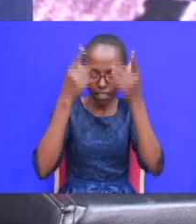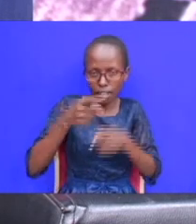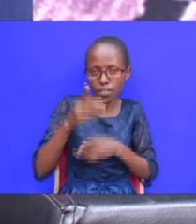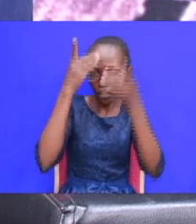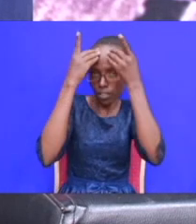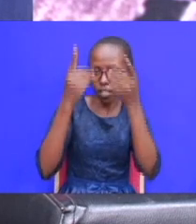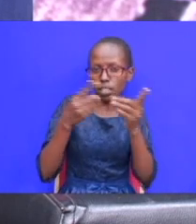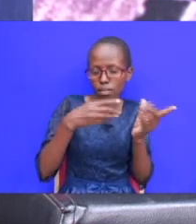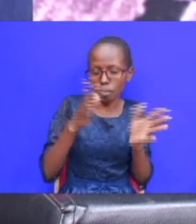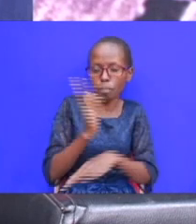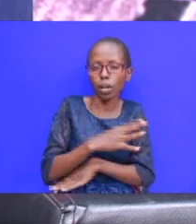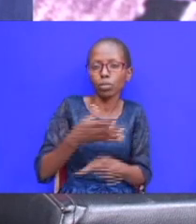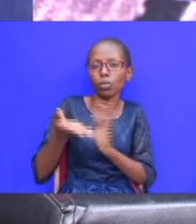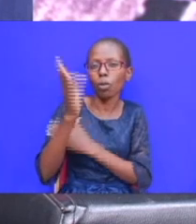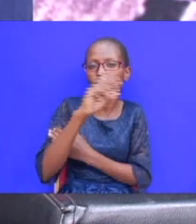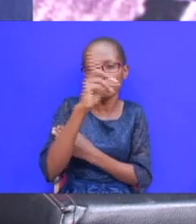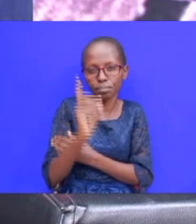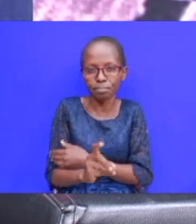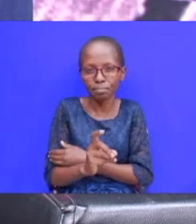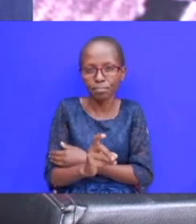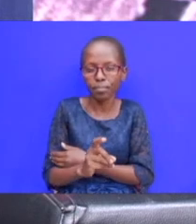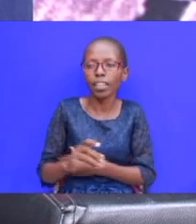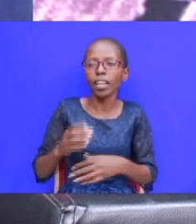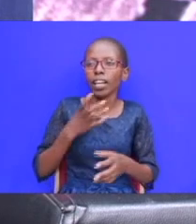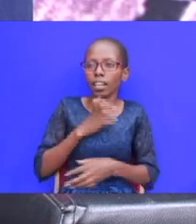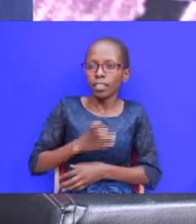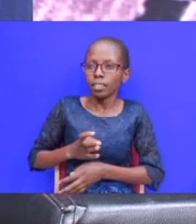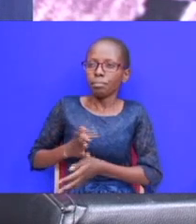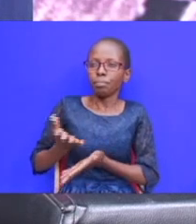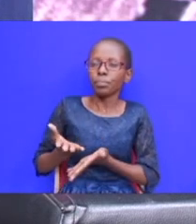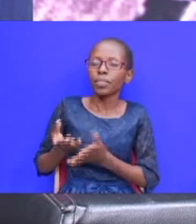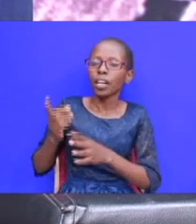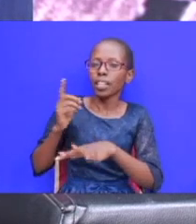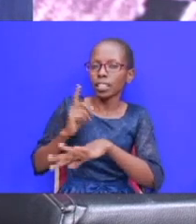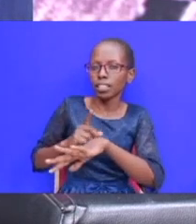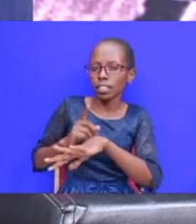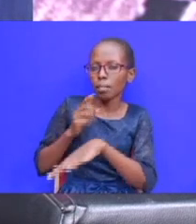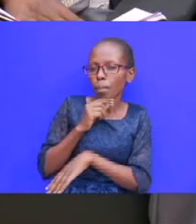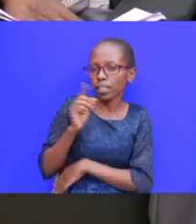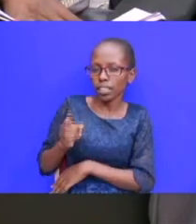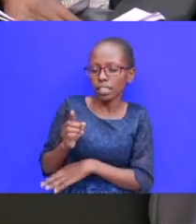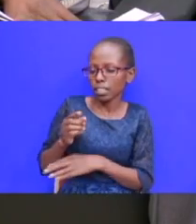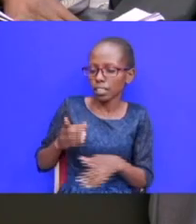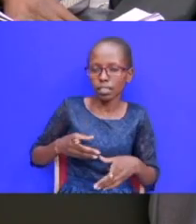to go back to god thank you very much when you look at this prayer this man is distressed